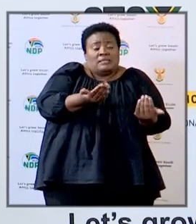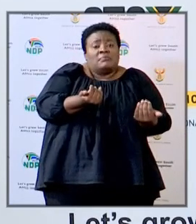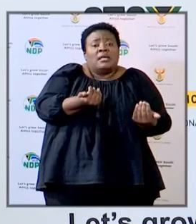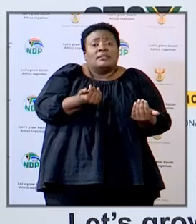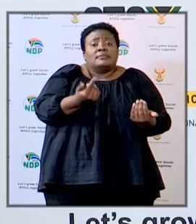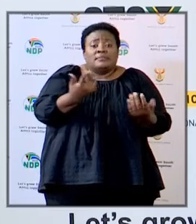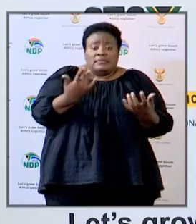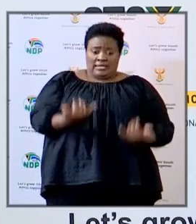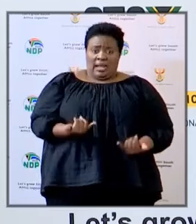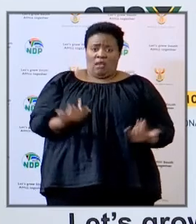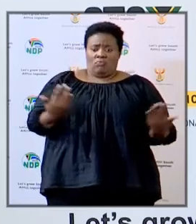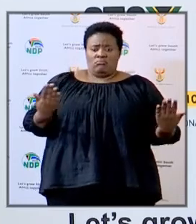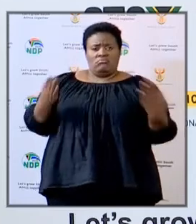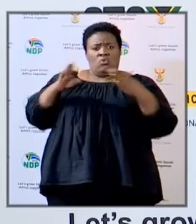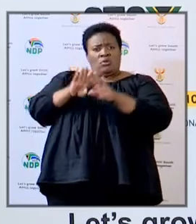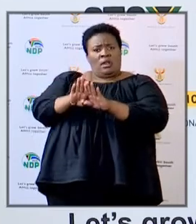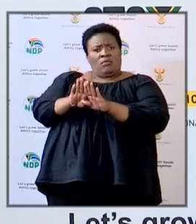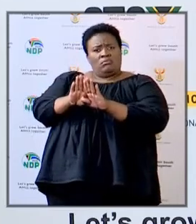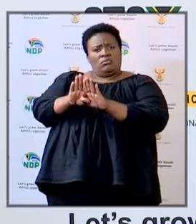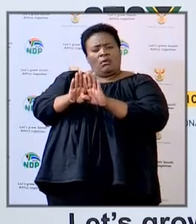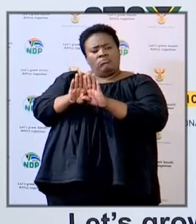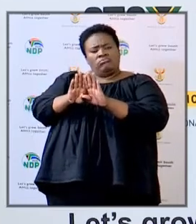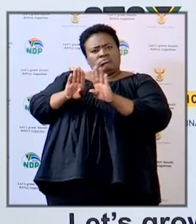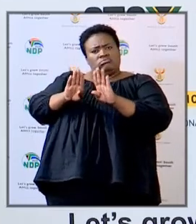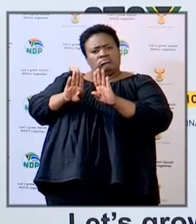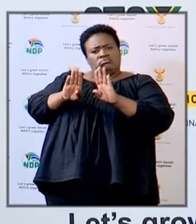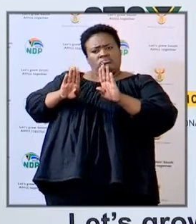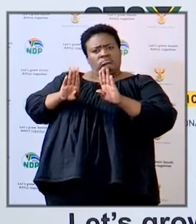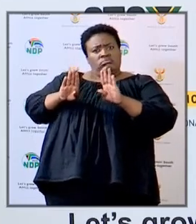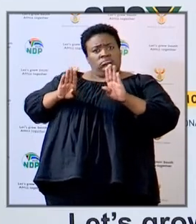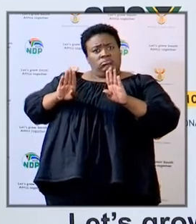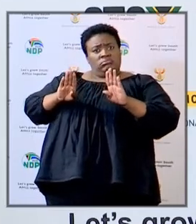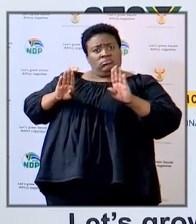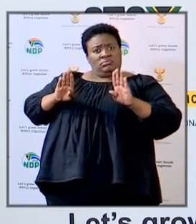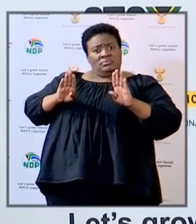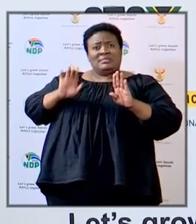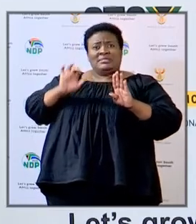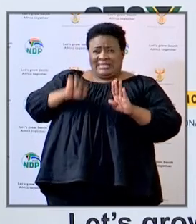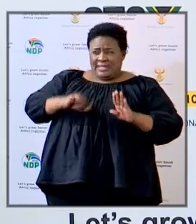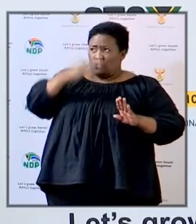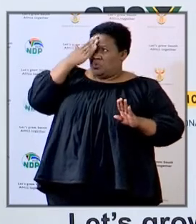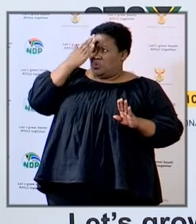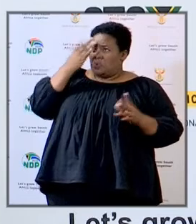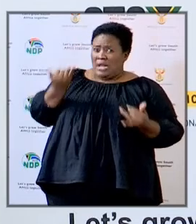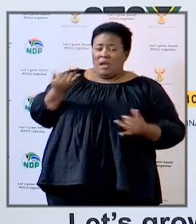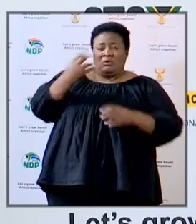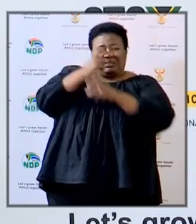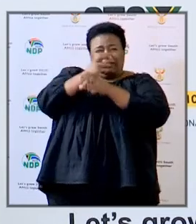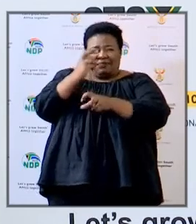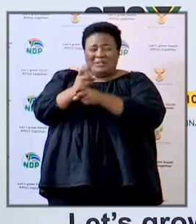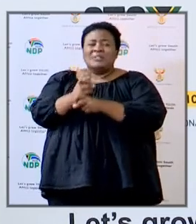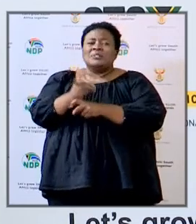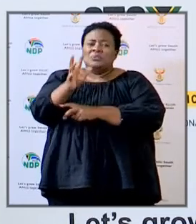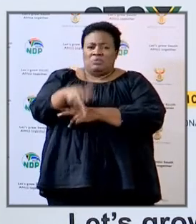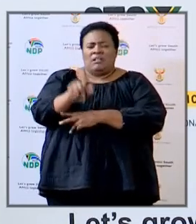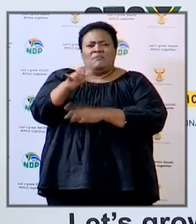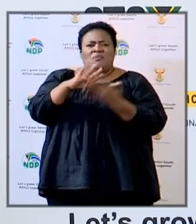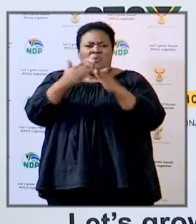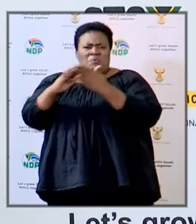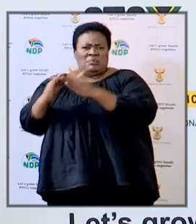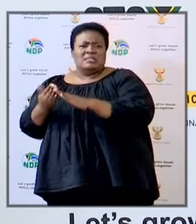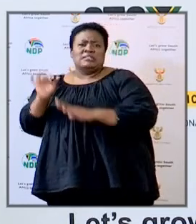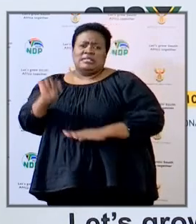now with the lockdown easing there's going to be lots of depression and difficulties that communities face